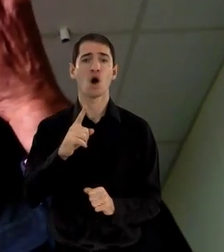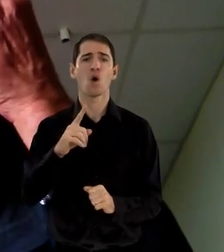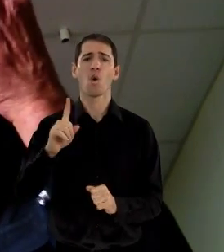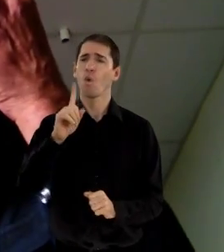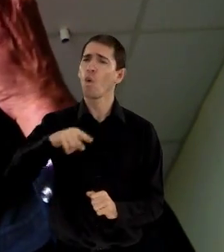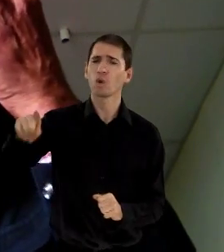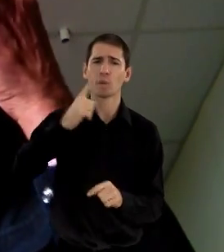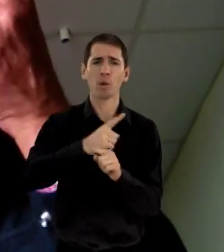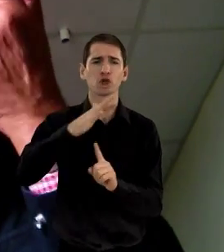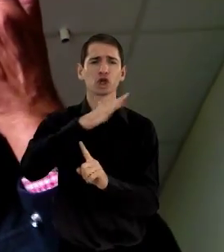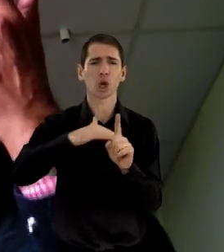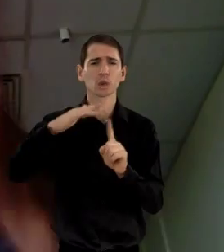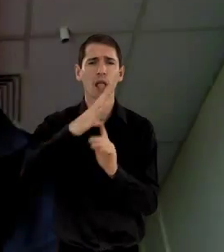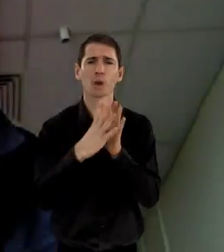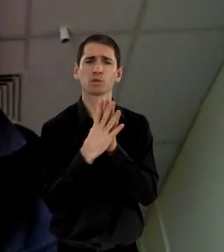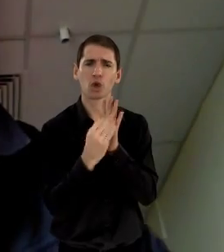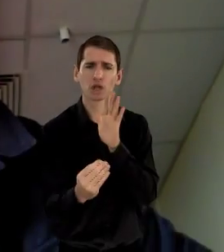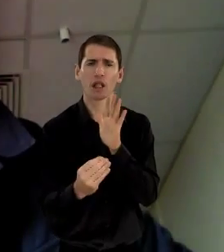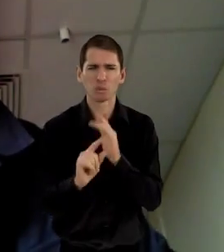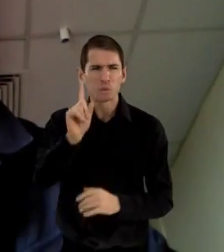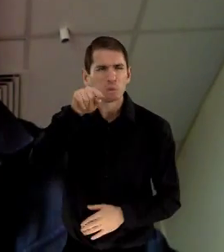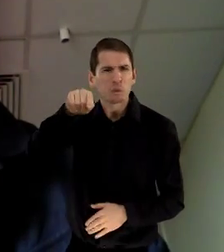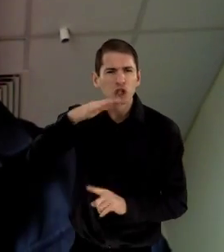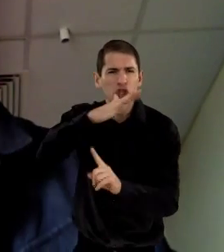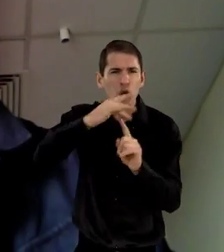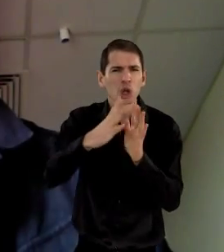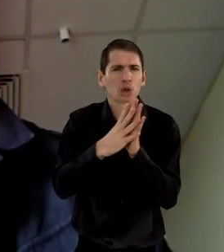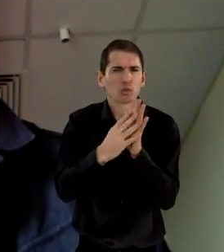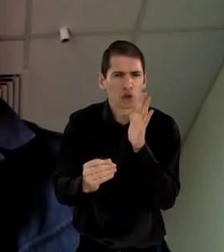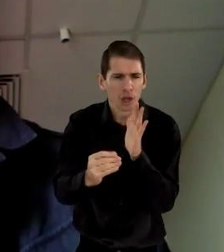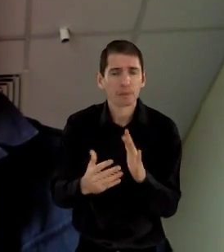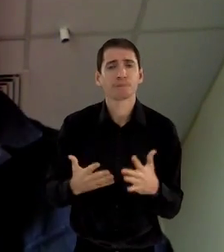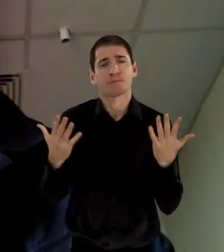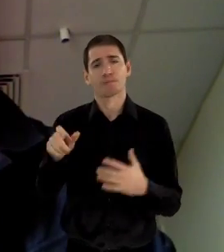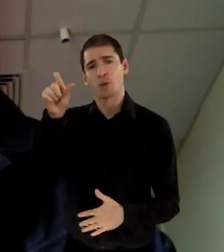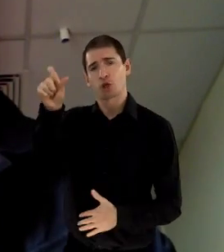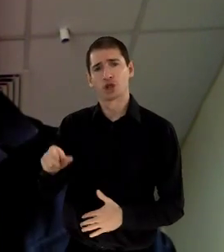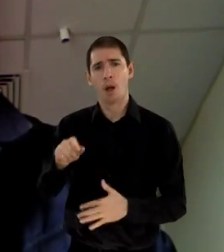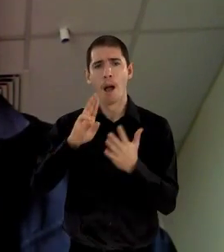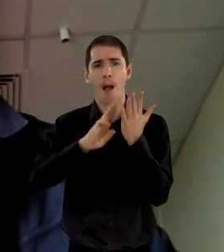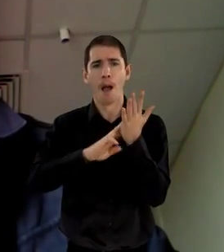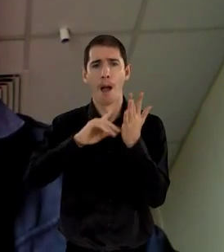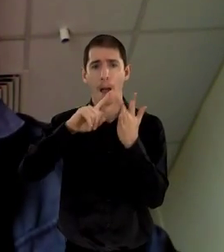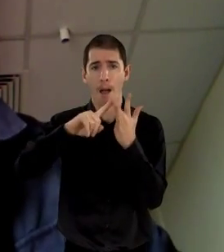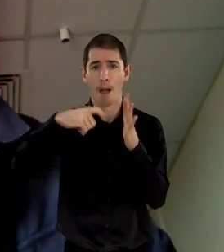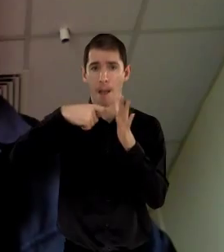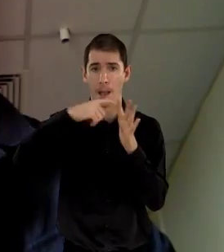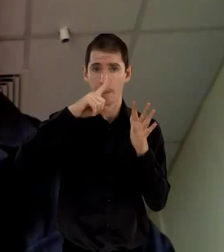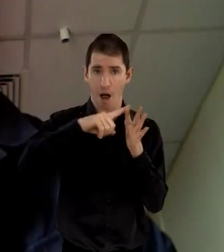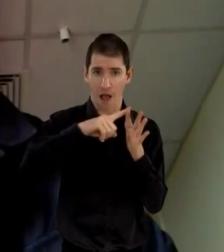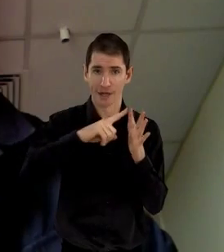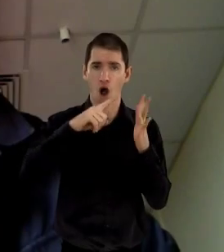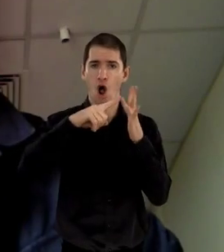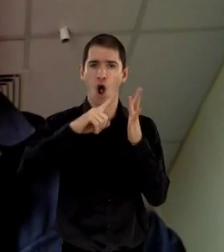So basically, all the social model is, or what the social model is, is, according to Mike